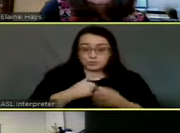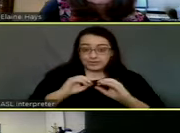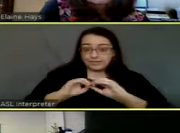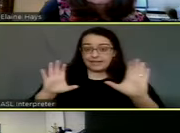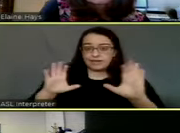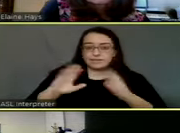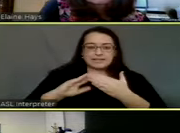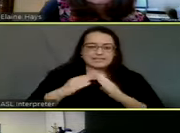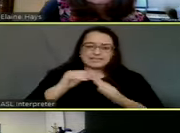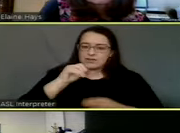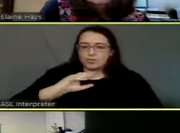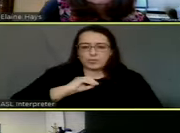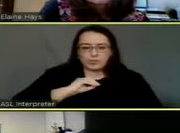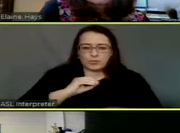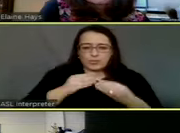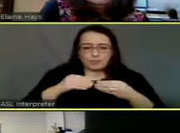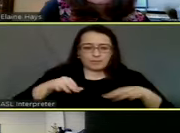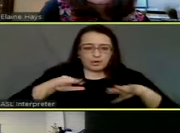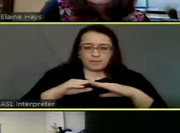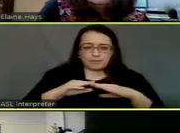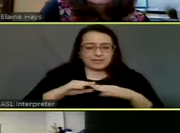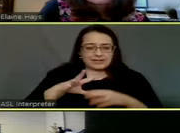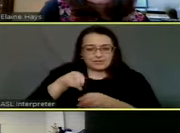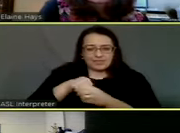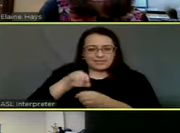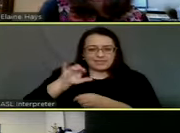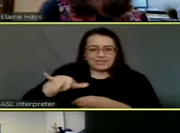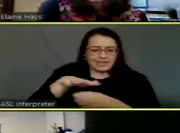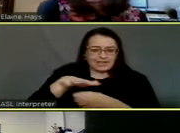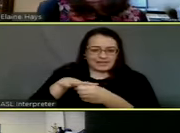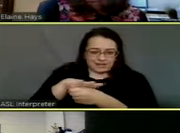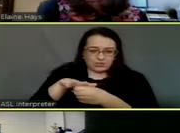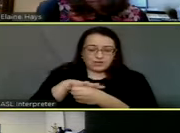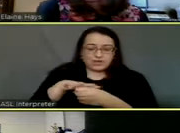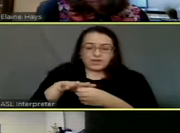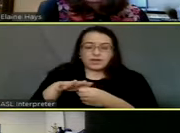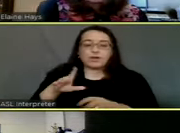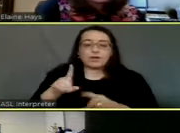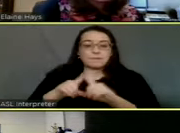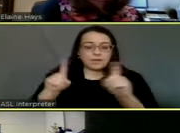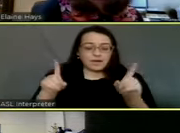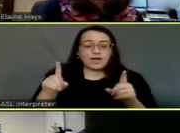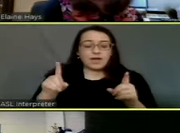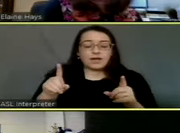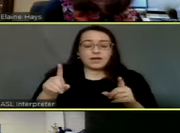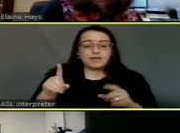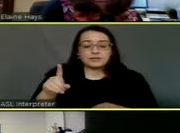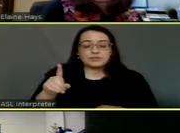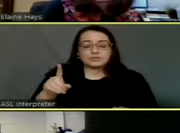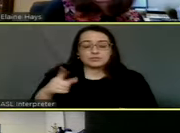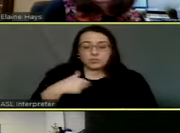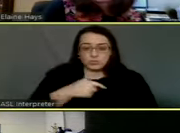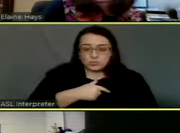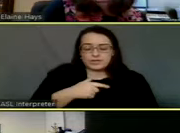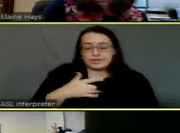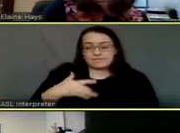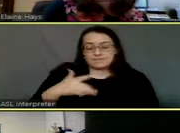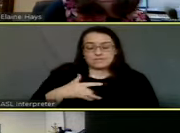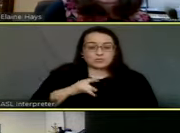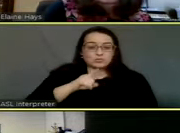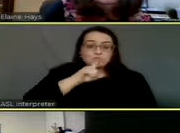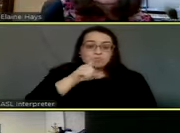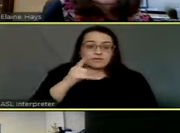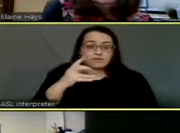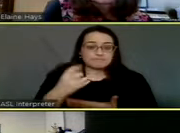doesn't own any property in that footprint. Um, but we think it is a real opportunity